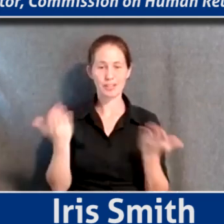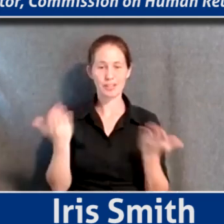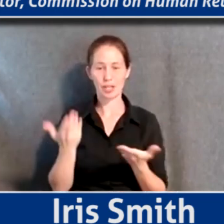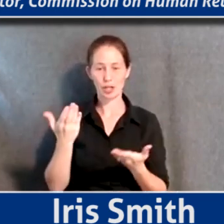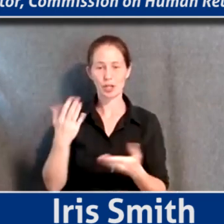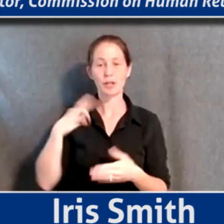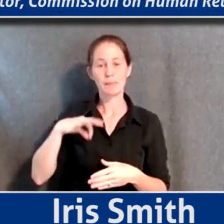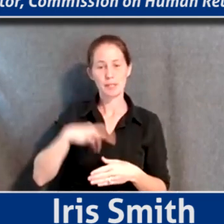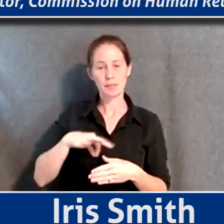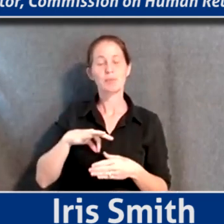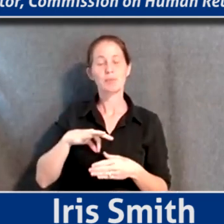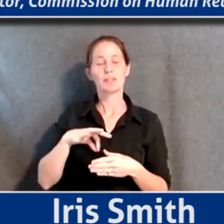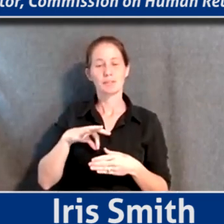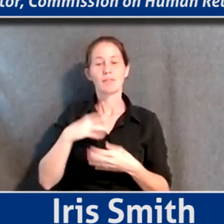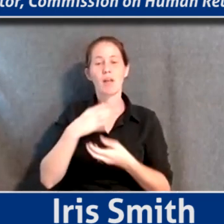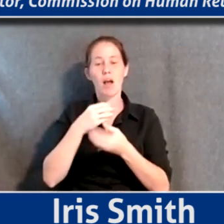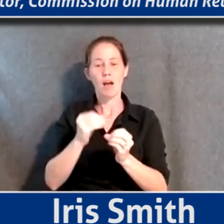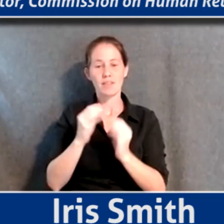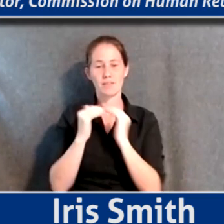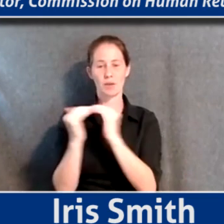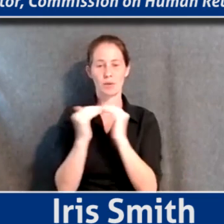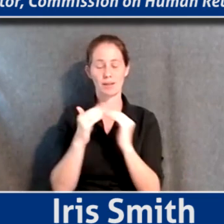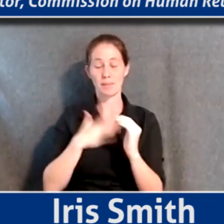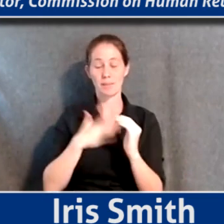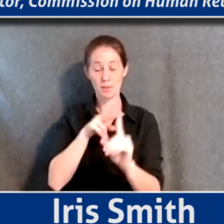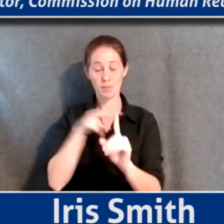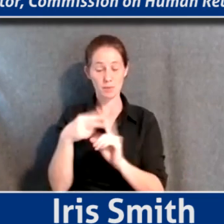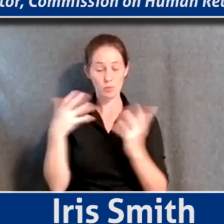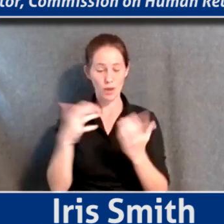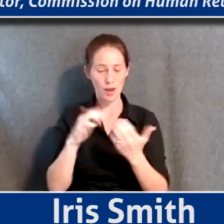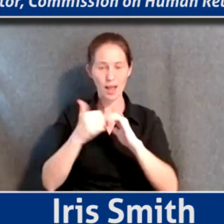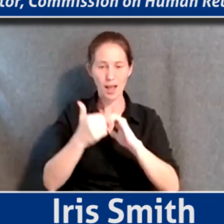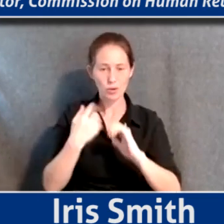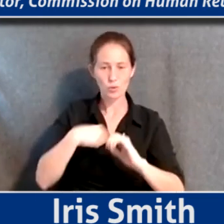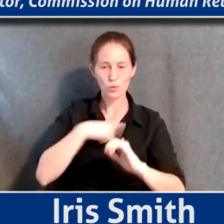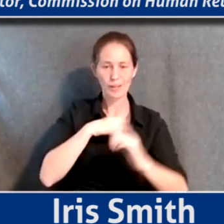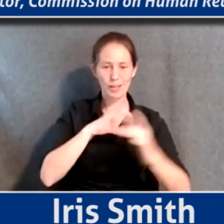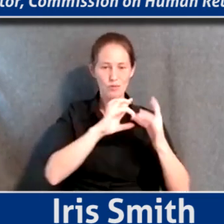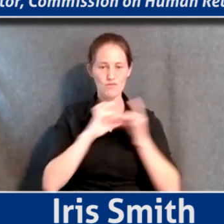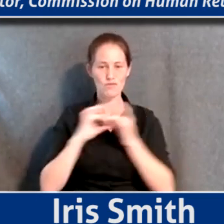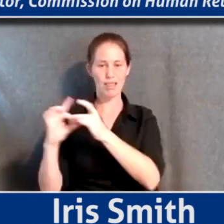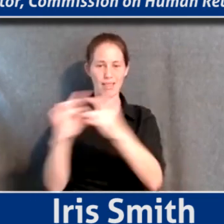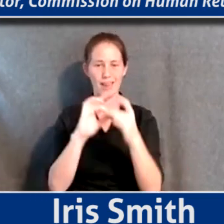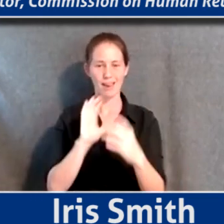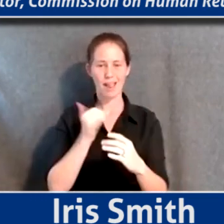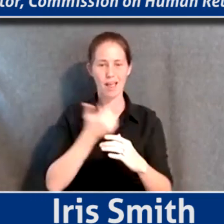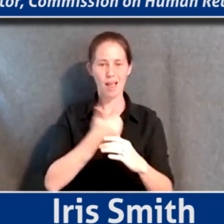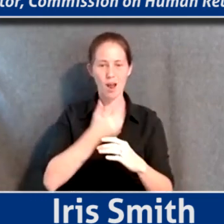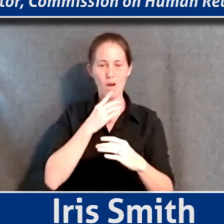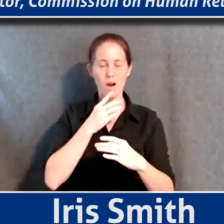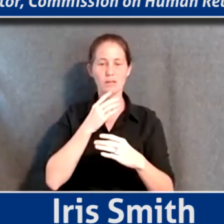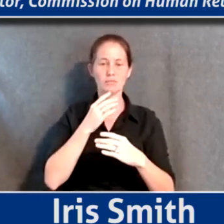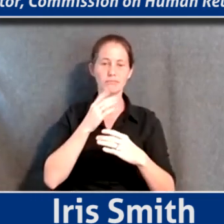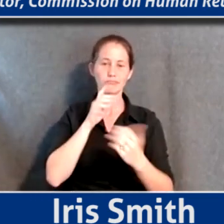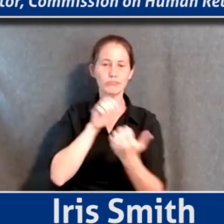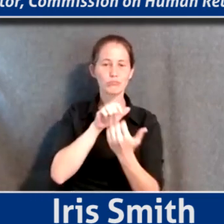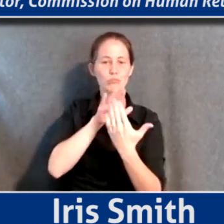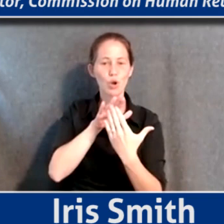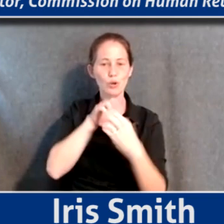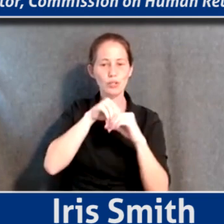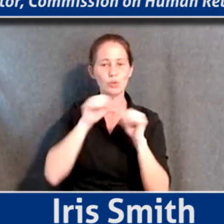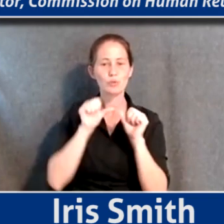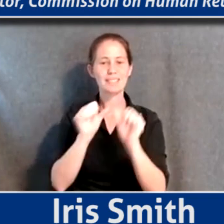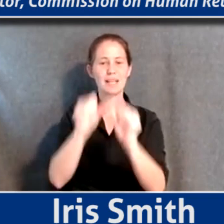of Equity. I guess my perspective is, is how do we kind of relate our procurement practices into sustainable